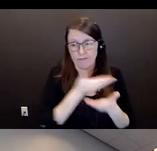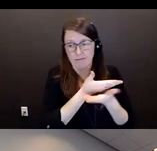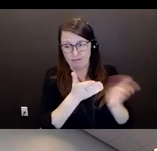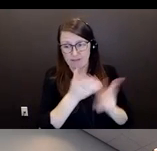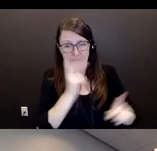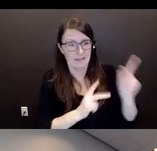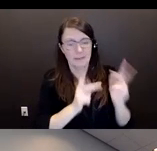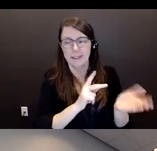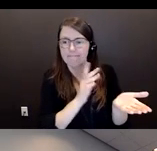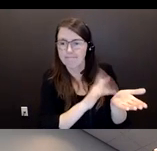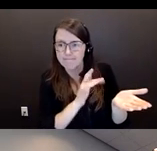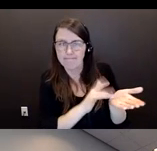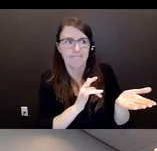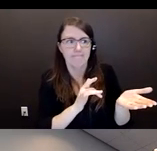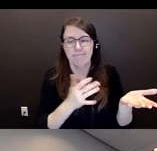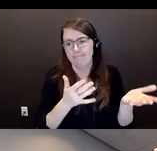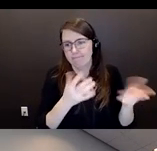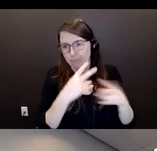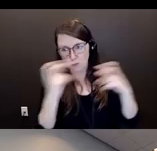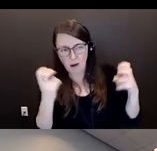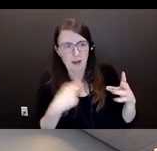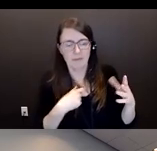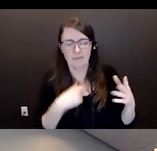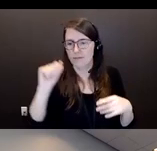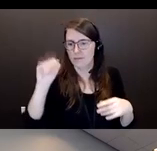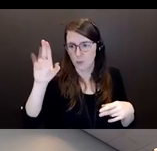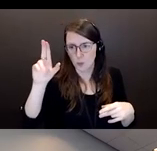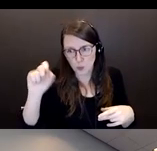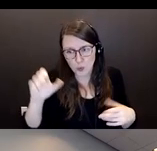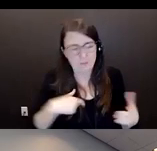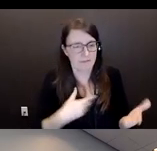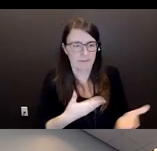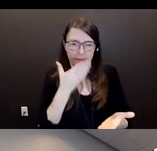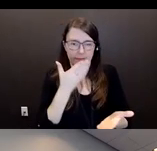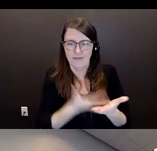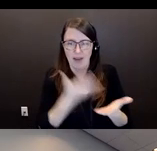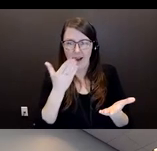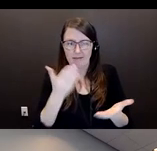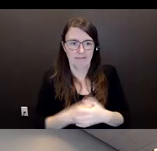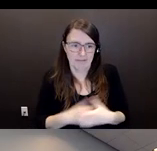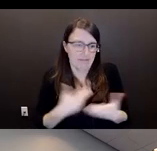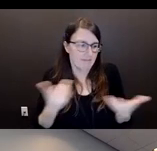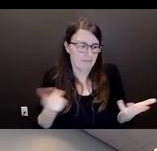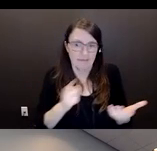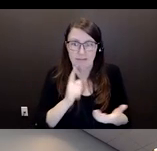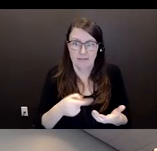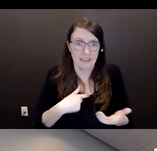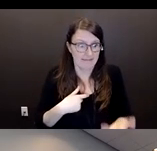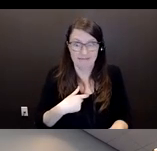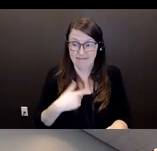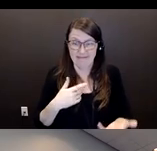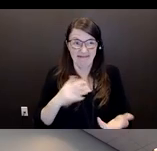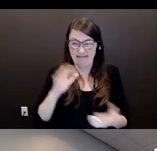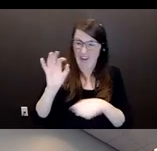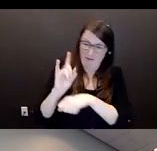It's just a fact. You don't need to go very far beyond your cell phone to know that fraud is basically off the